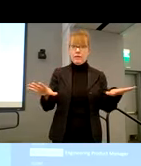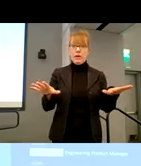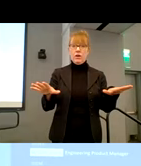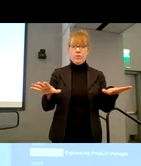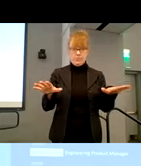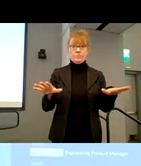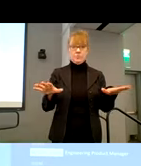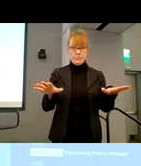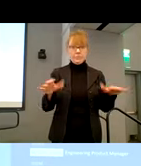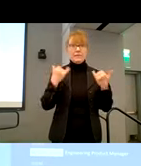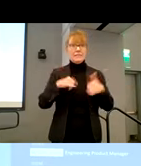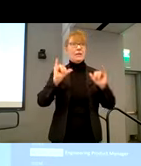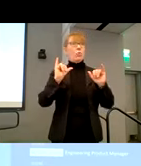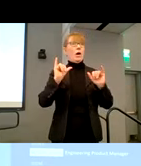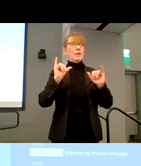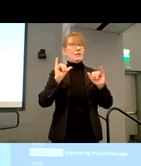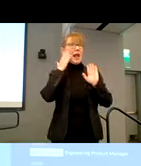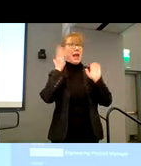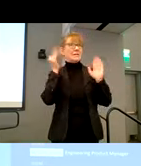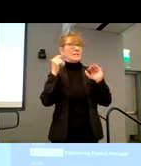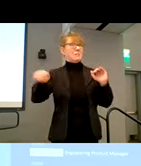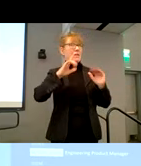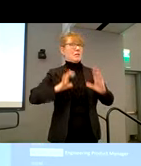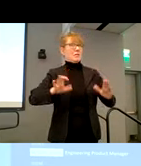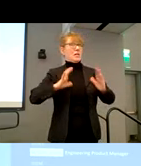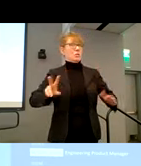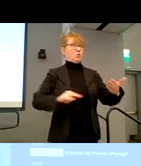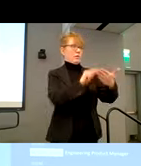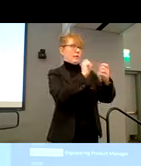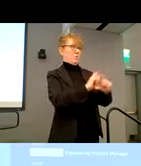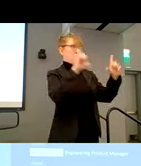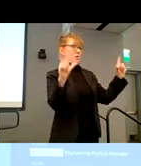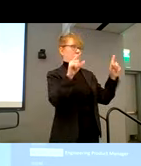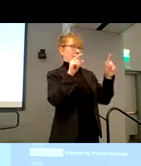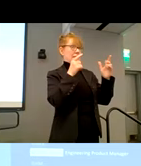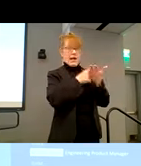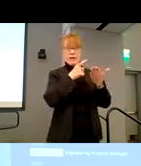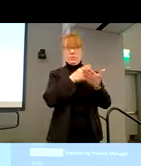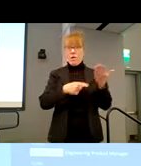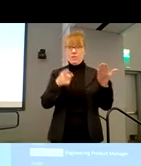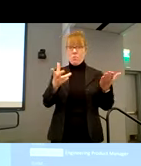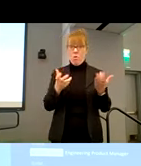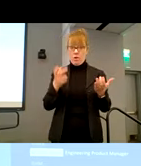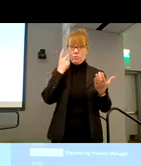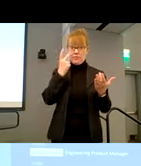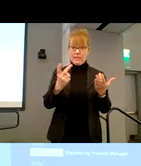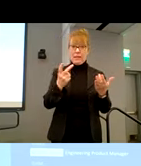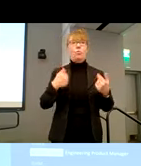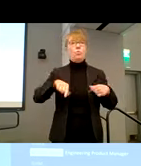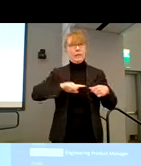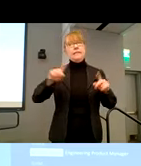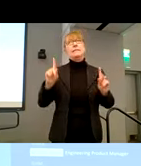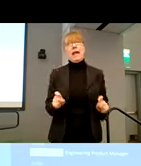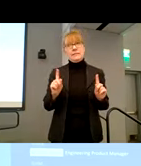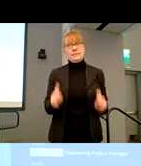still what users expect to see? But then when we're engineering, we also are doing a lot of testing and making sure that we have